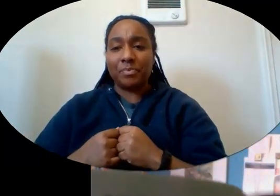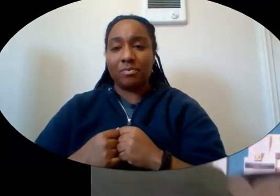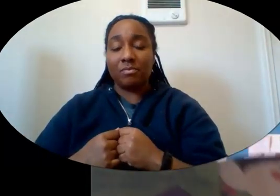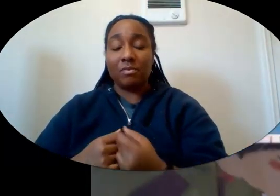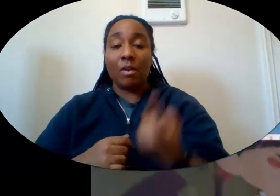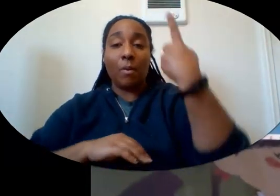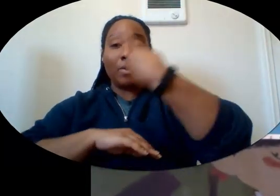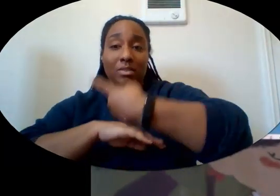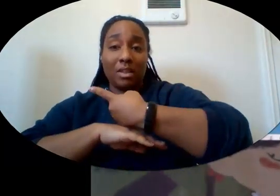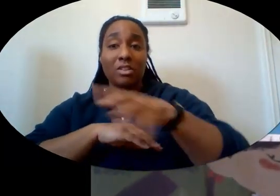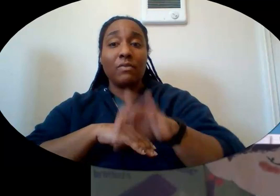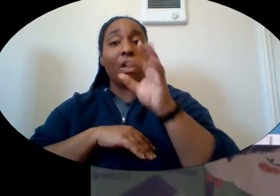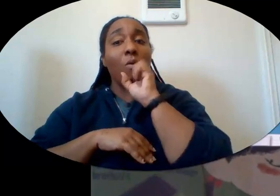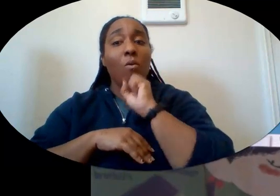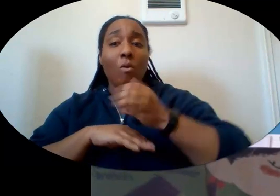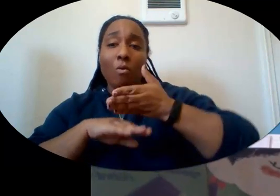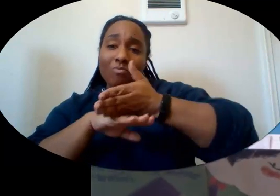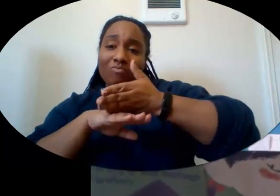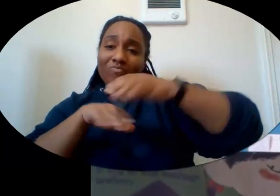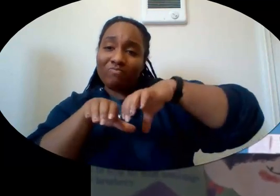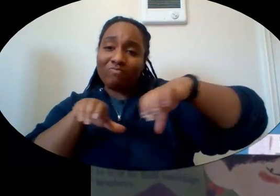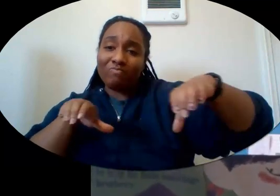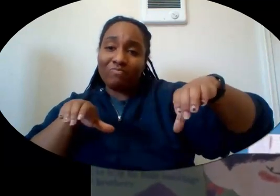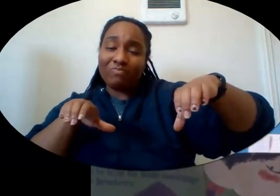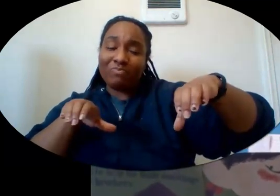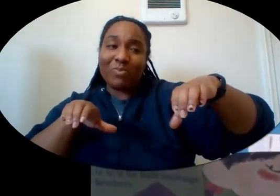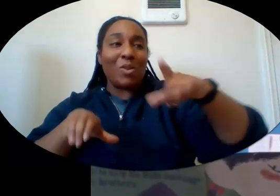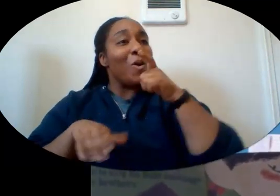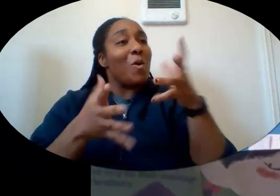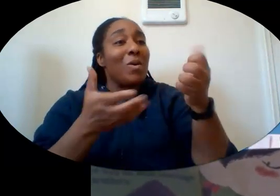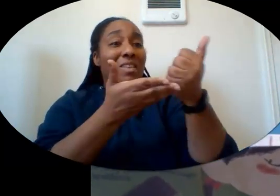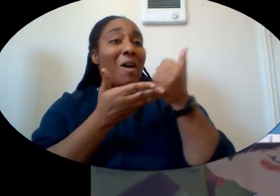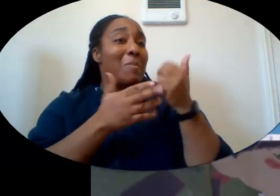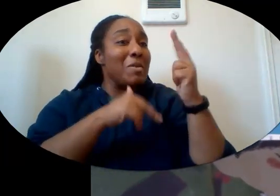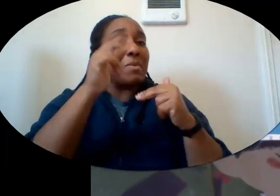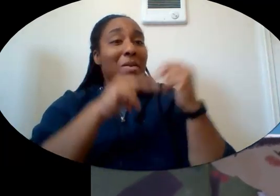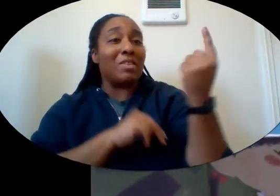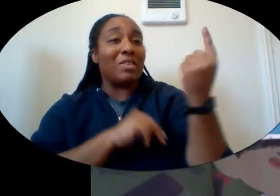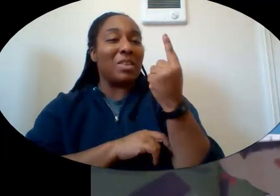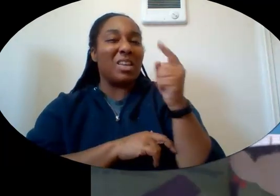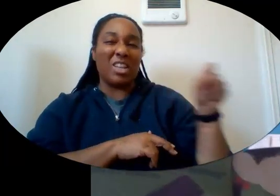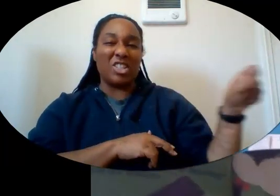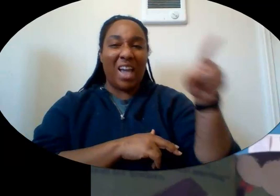One day she found some old boards. Who wants to help me build something? She asked her brothers.